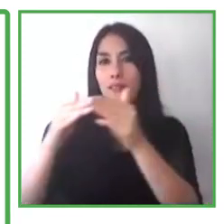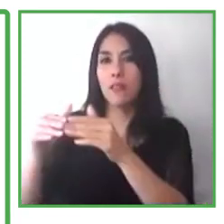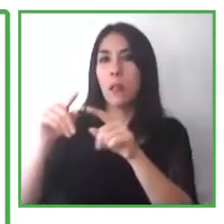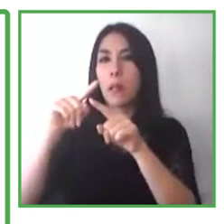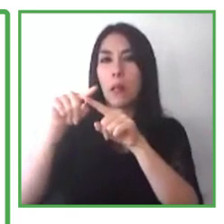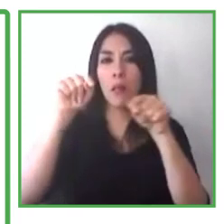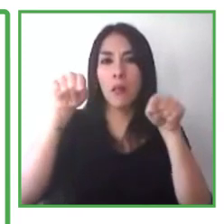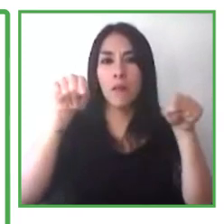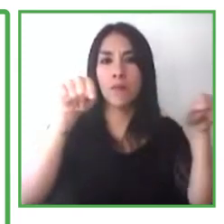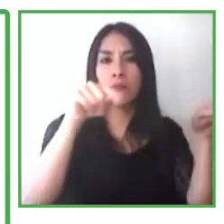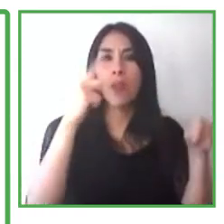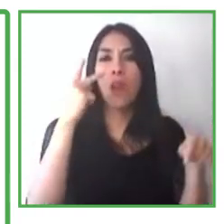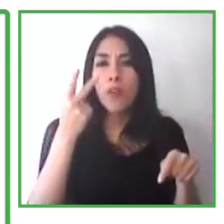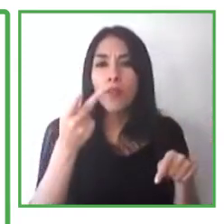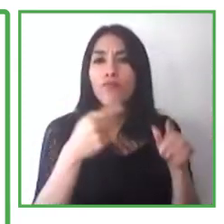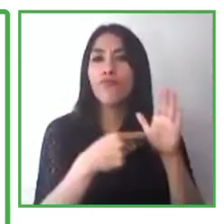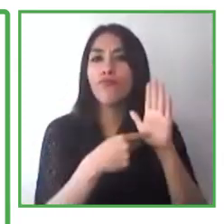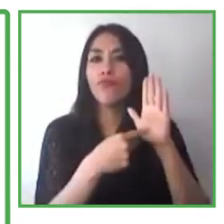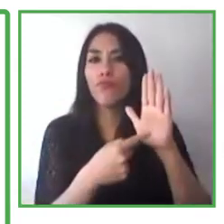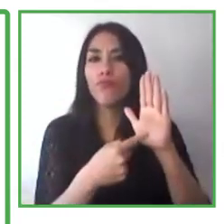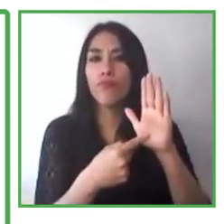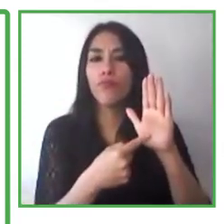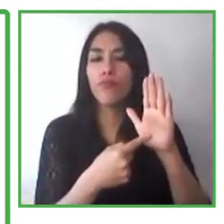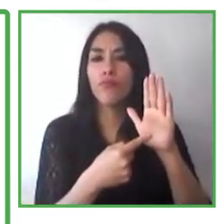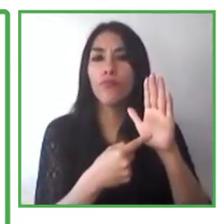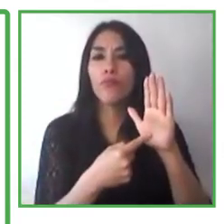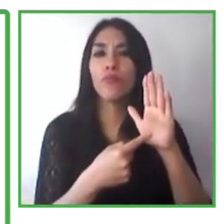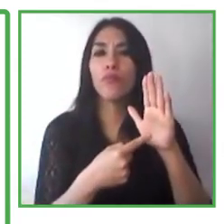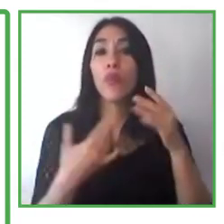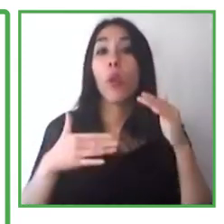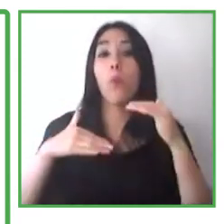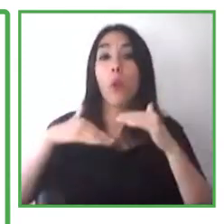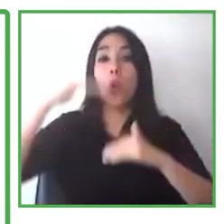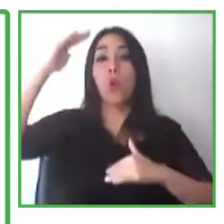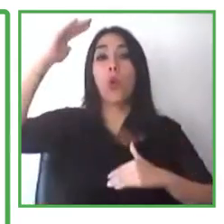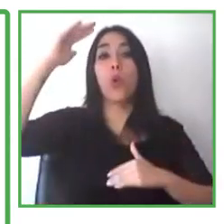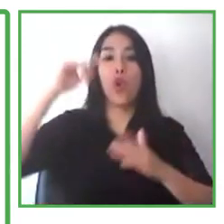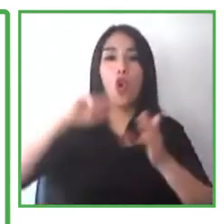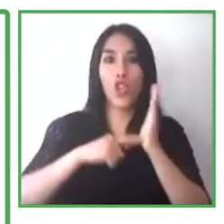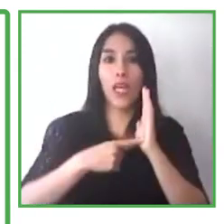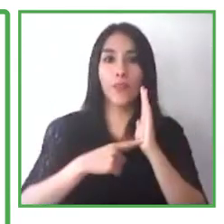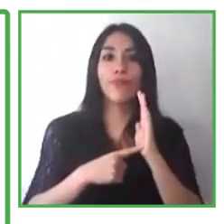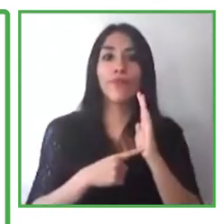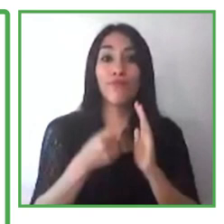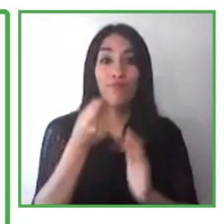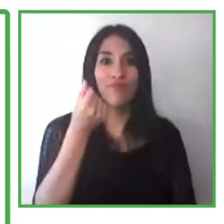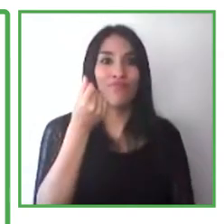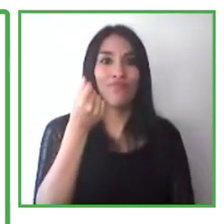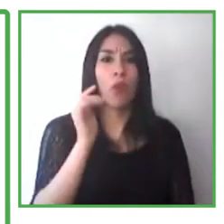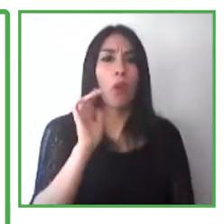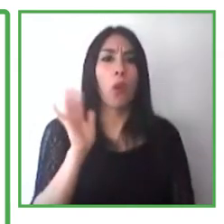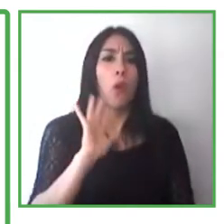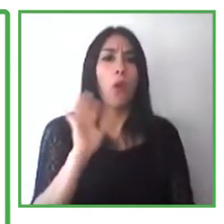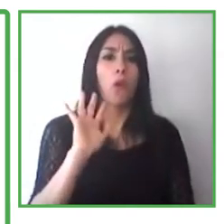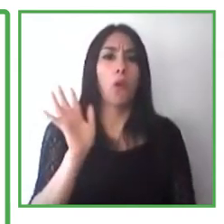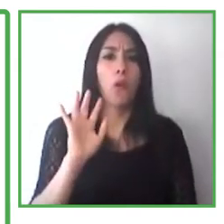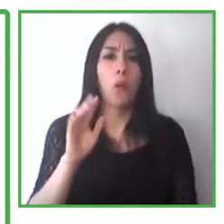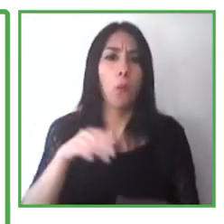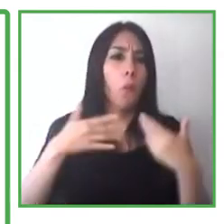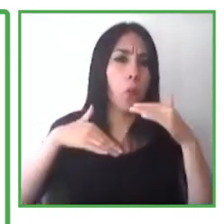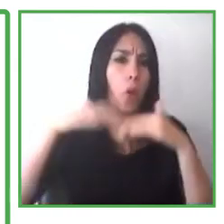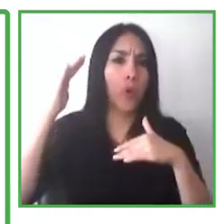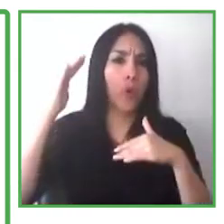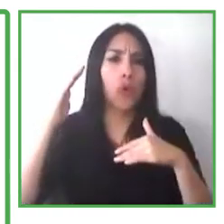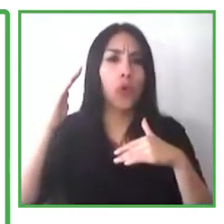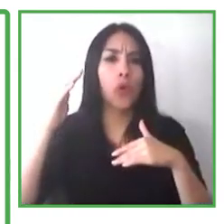inclusion of people with disabilities within your organization when you know that all the, you know, all the trouble related to